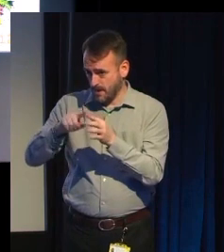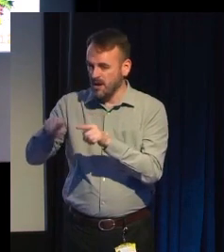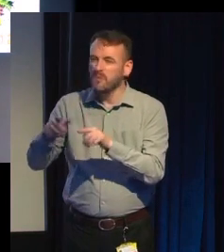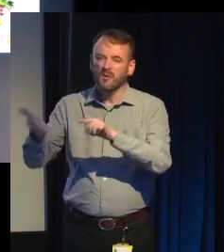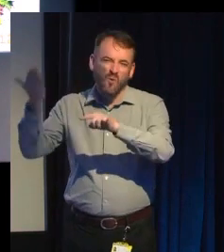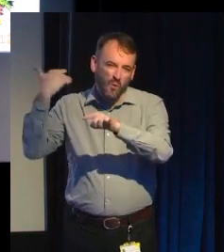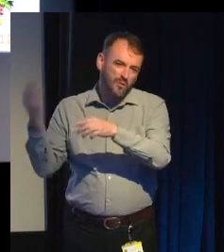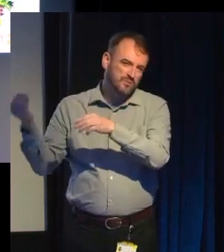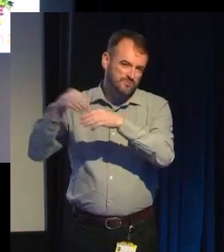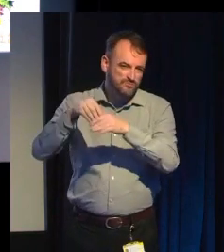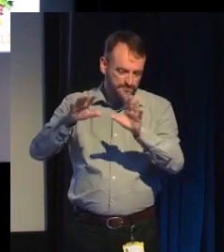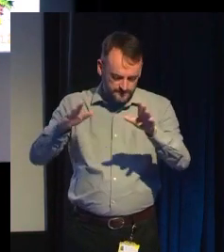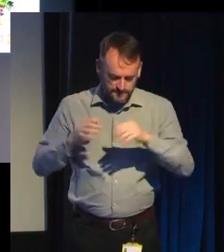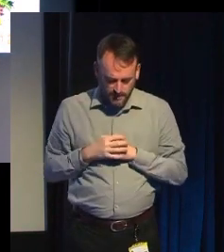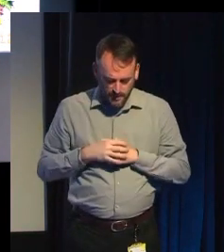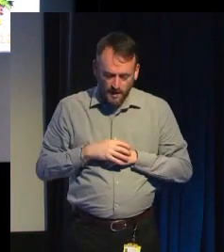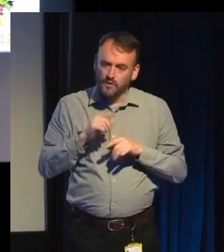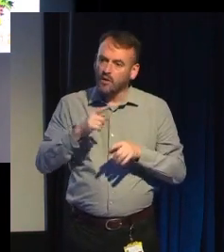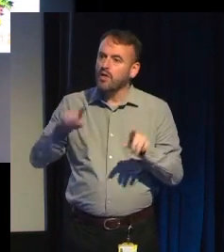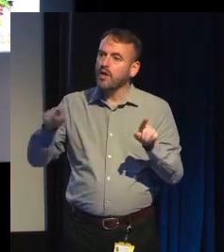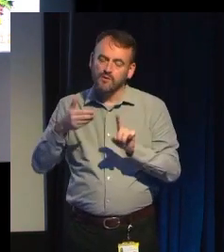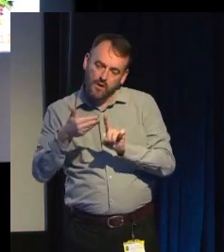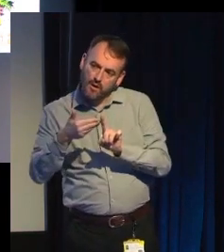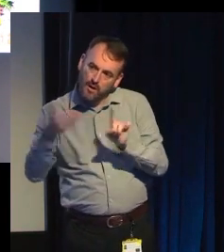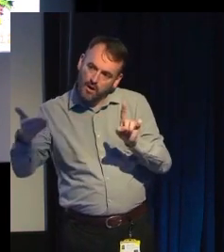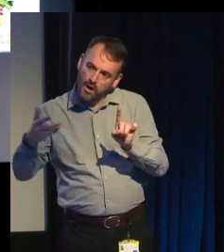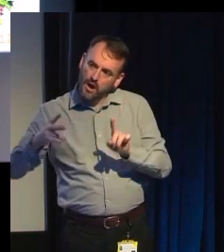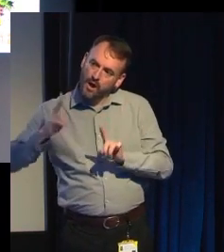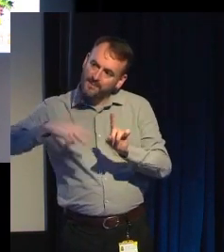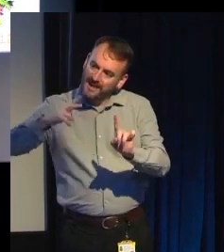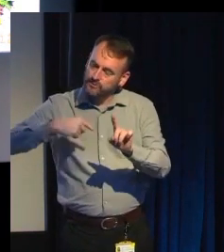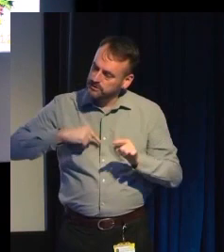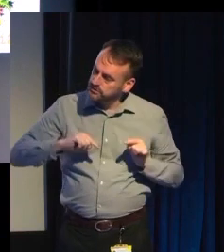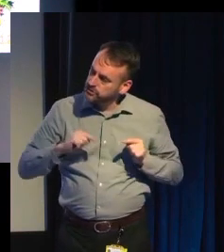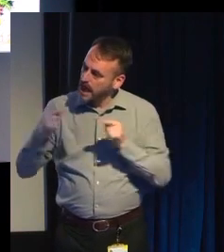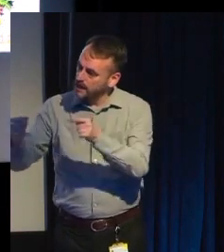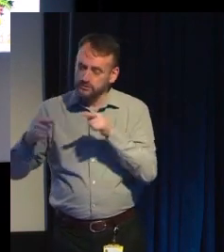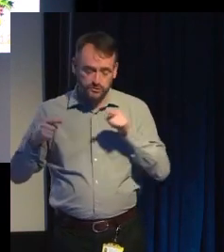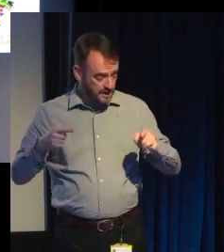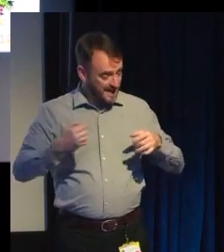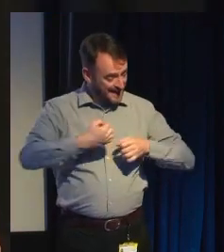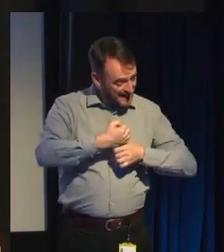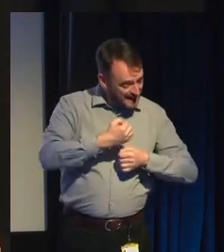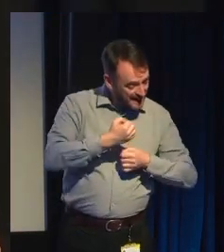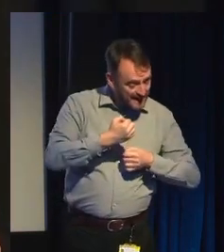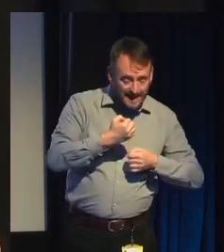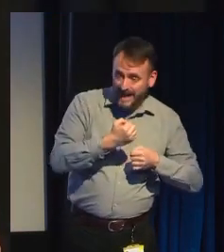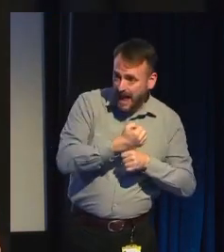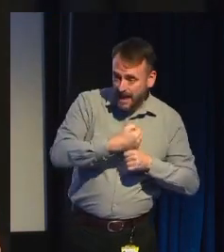So, yeah, I wanted to challenge perceptions and show the wider community that game developers were serious about making worthwhile culture.